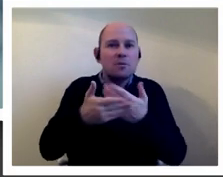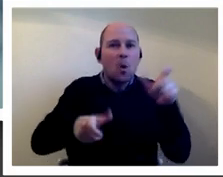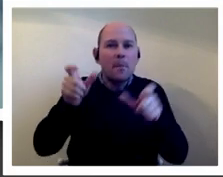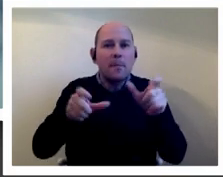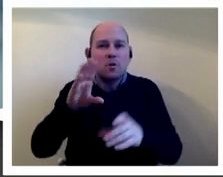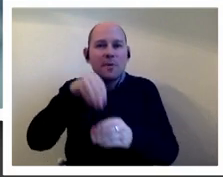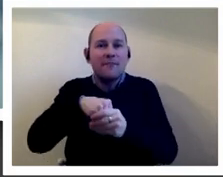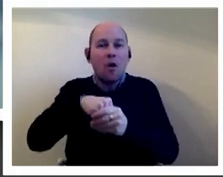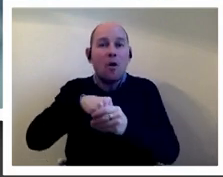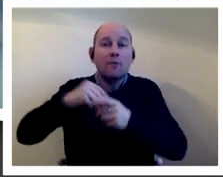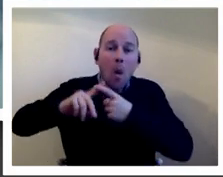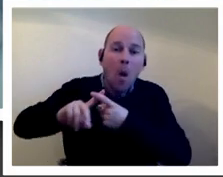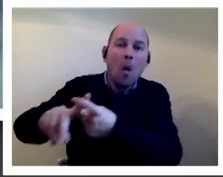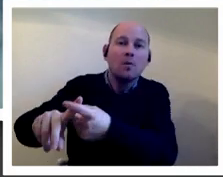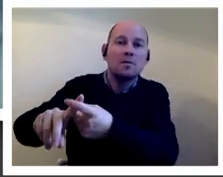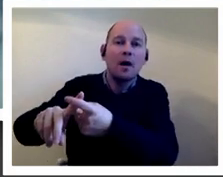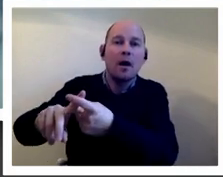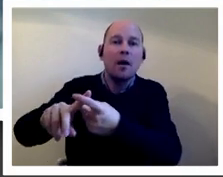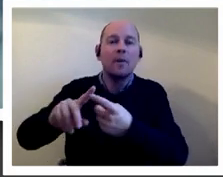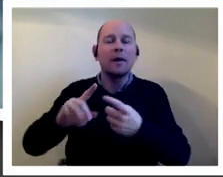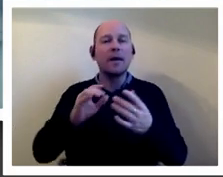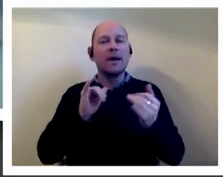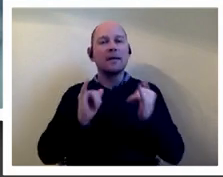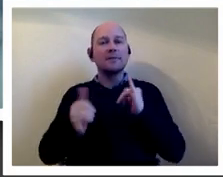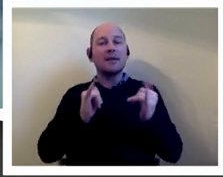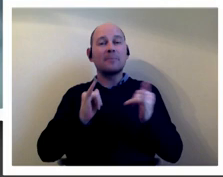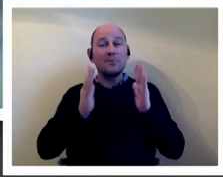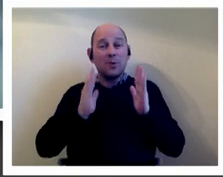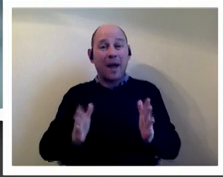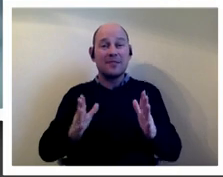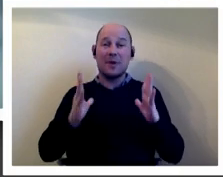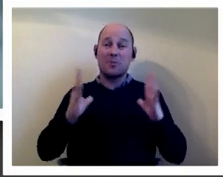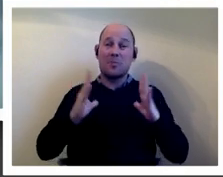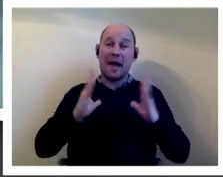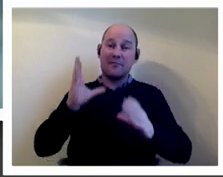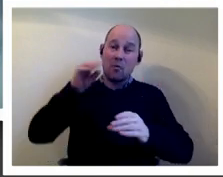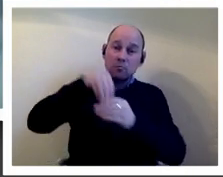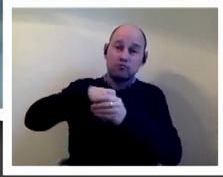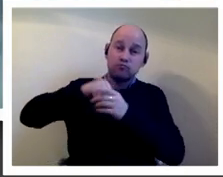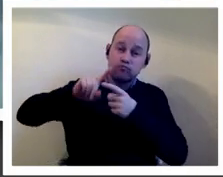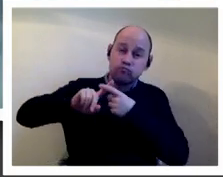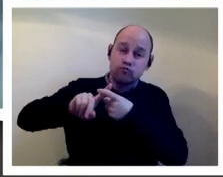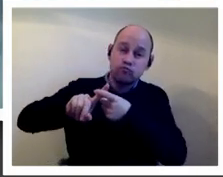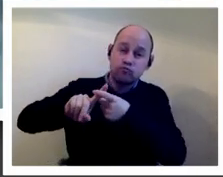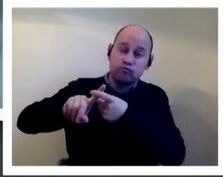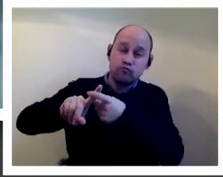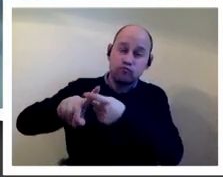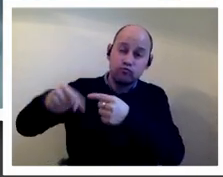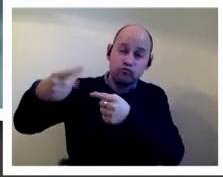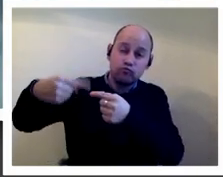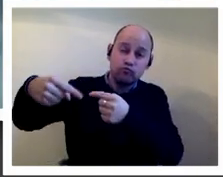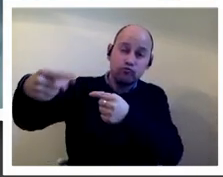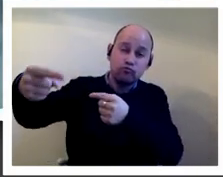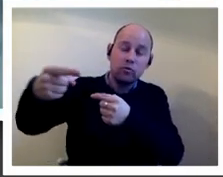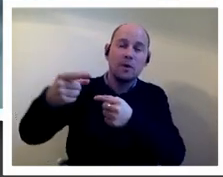-term thing so i think often you have to kind of do be prepared to be in it for the long game as these people were not